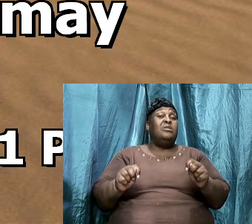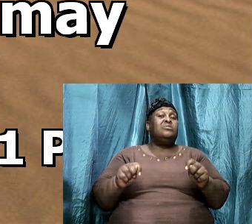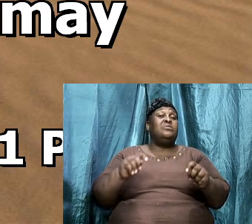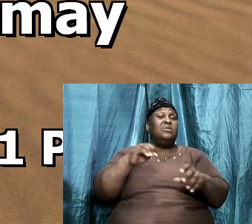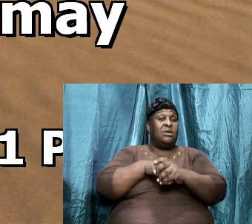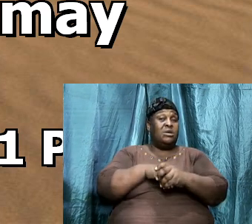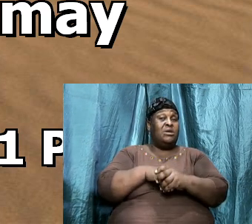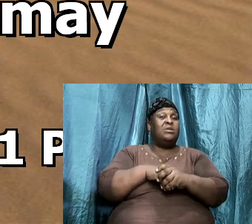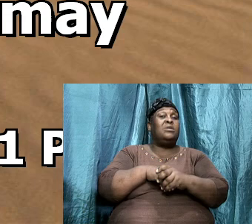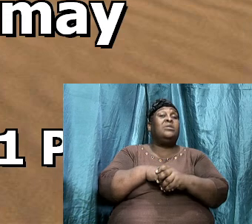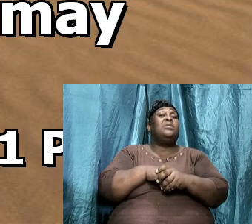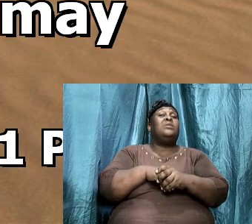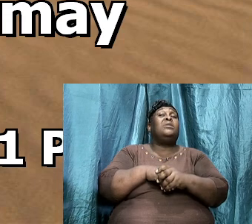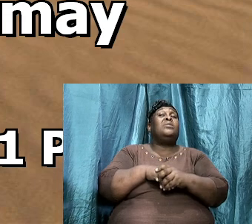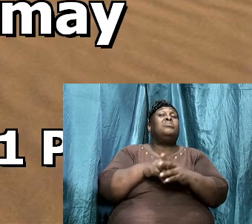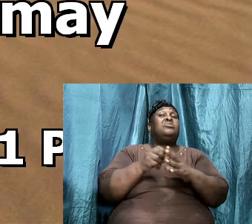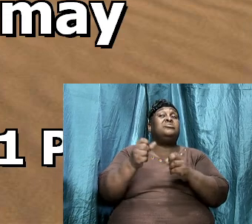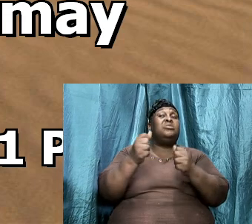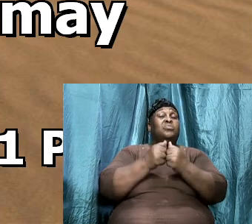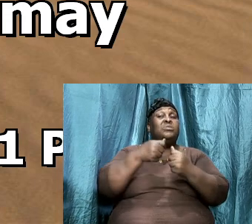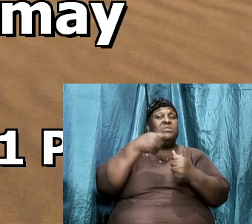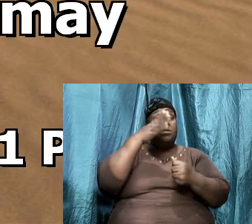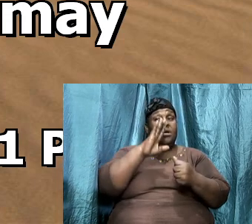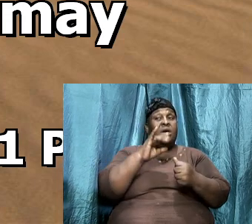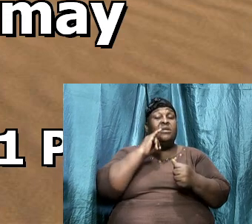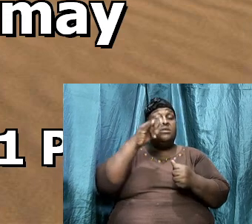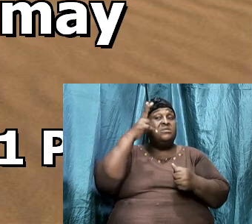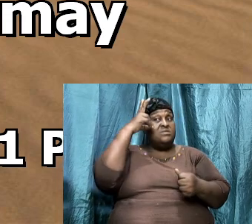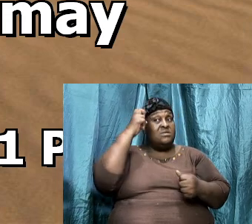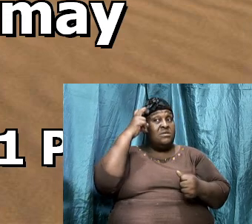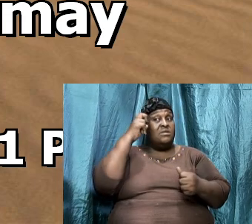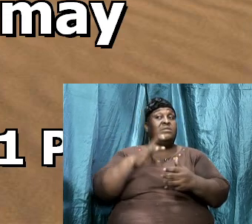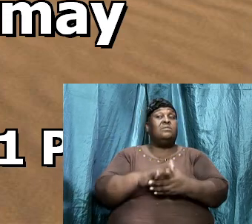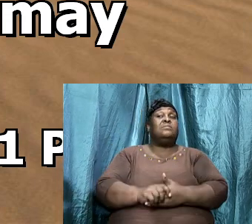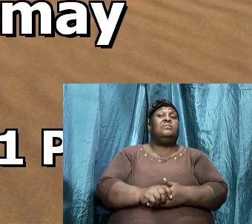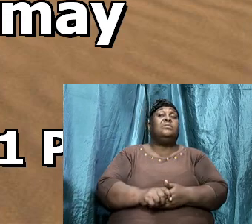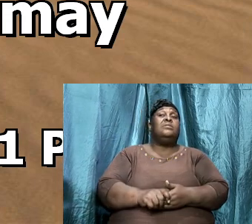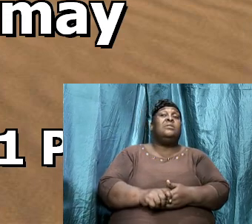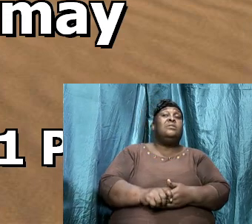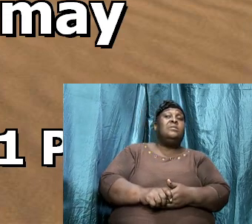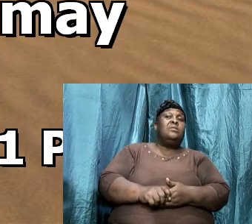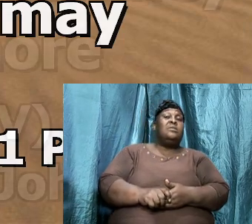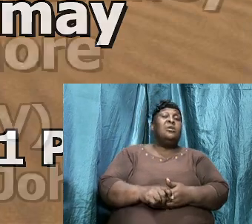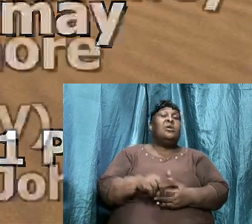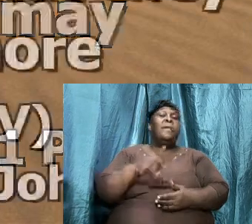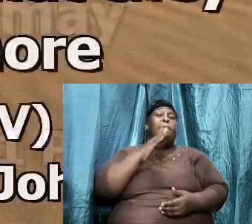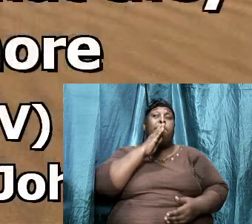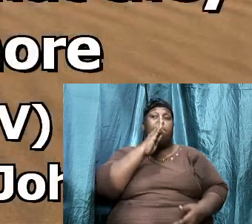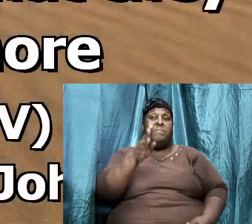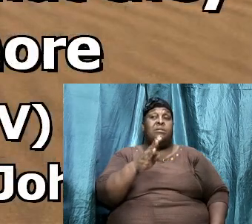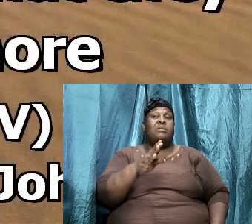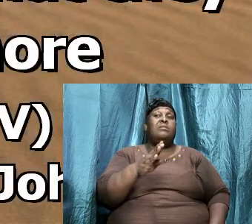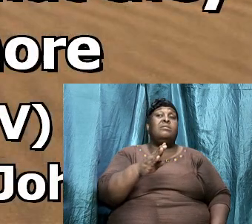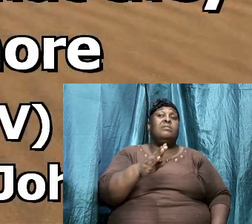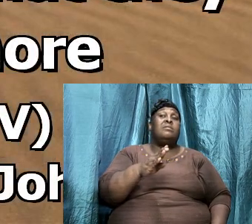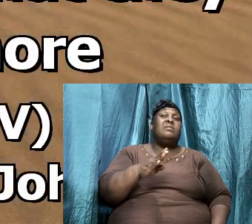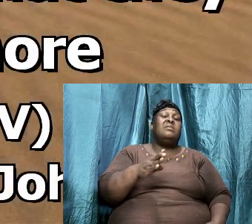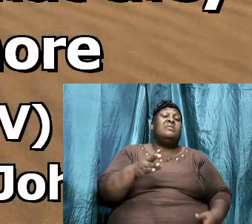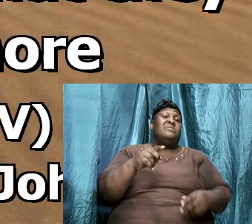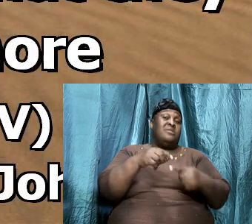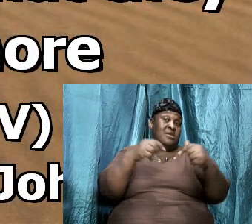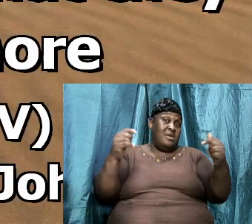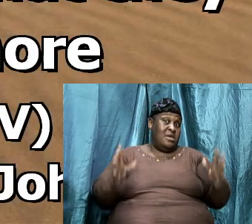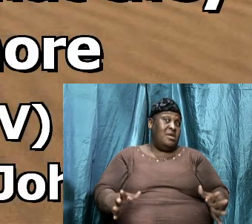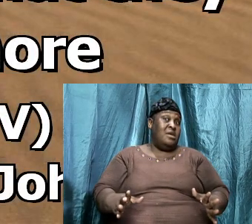So really what Christ was doing here in this passage, St. John 10, verses 10, He said, Look here, this is what the enemy come. The enemy